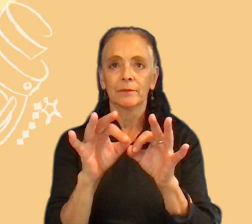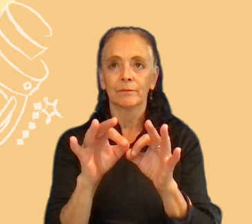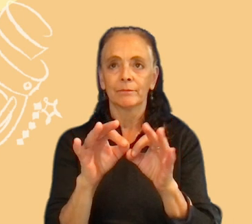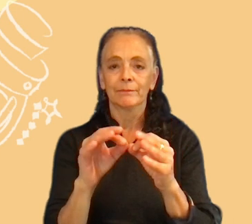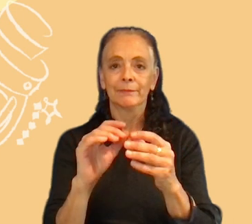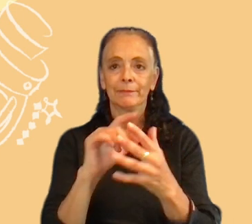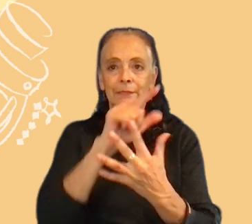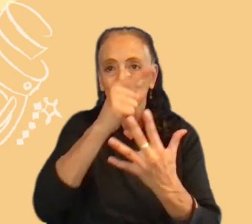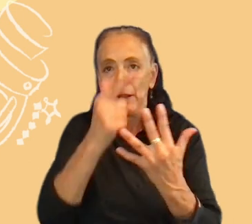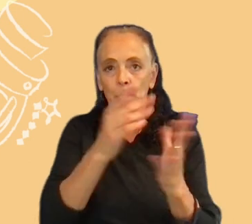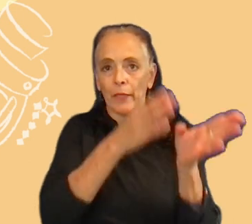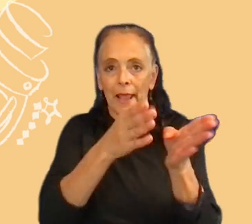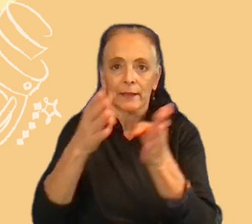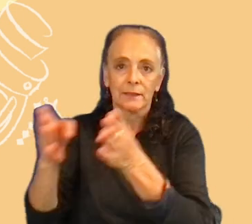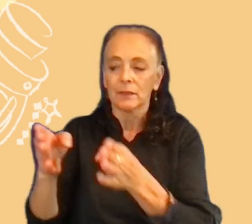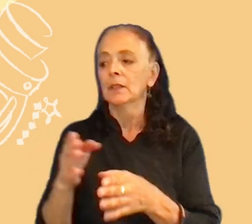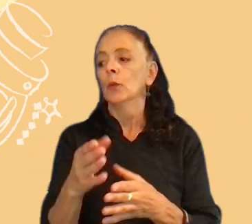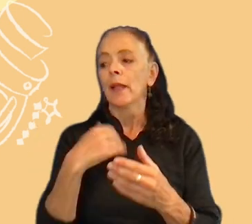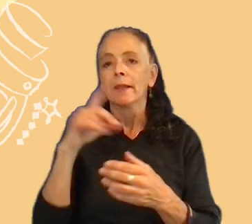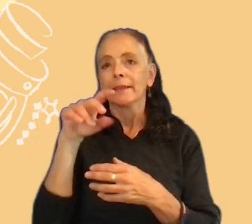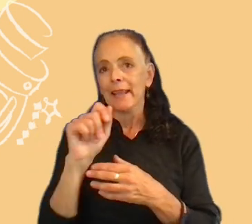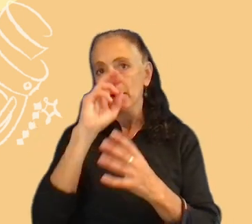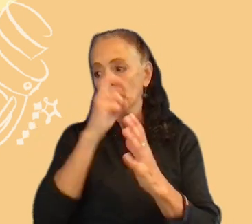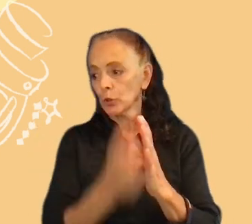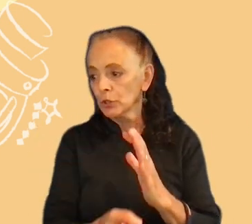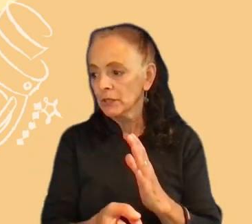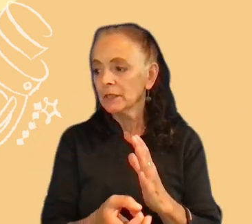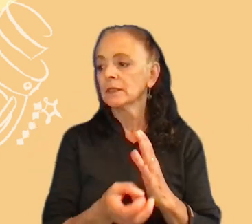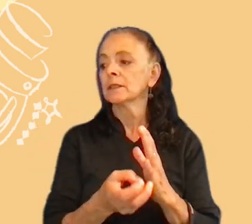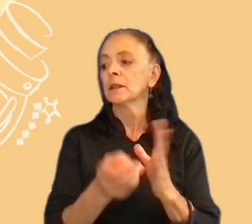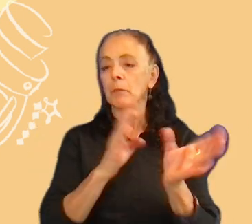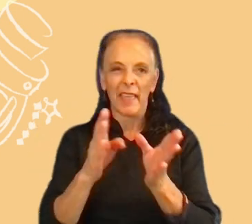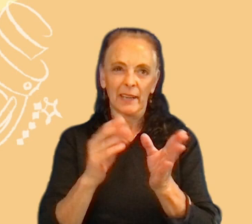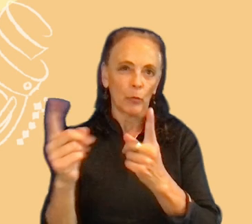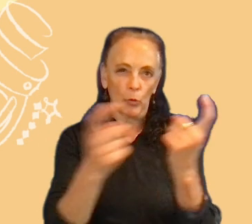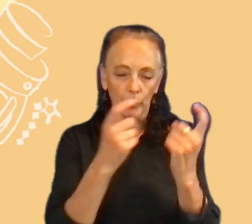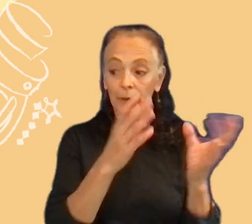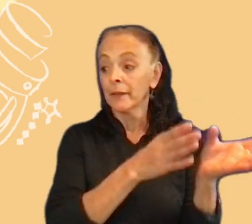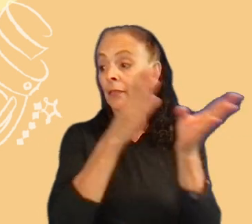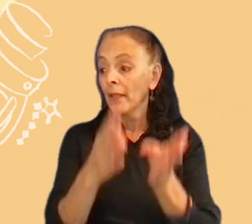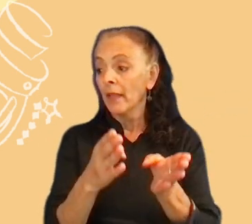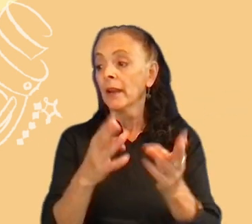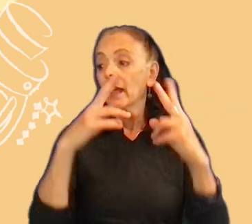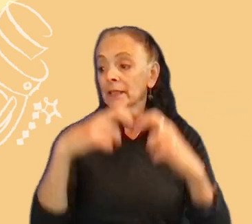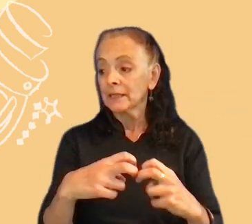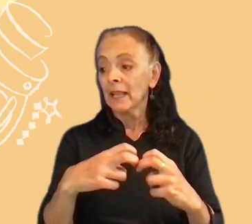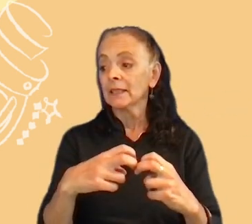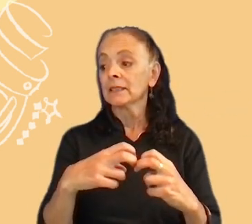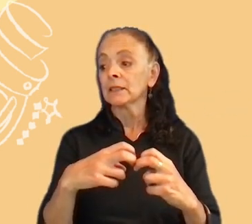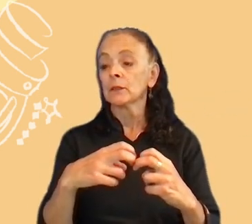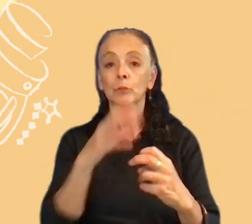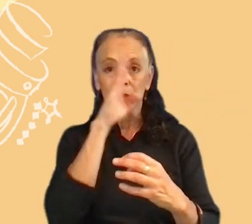as I said, we had a data immersion in the planning and recruitment stage. Then we would access Brazilian players